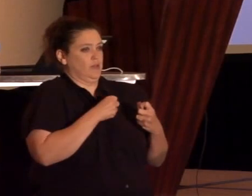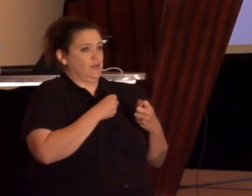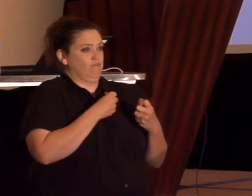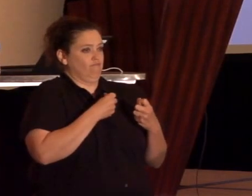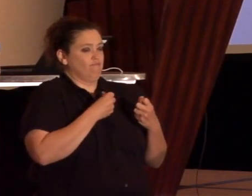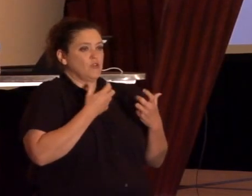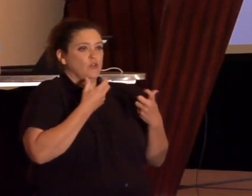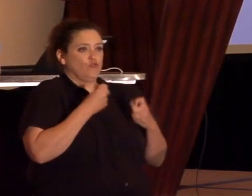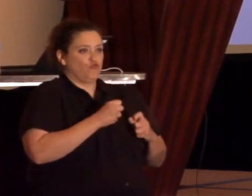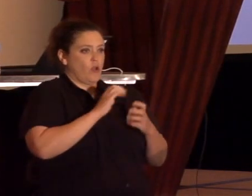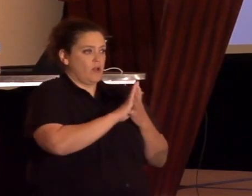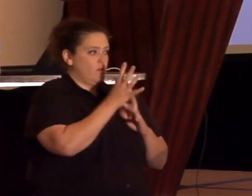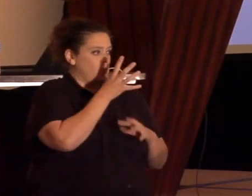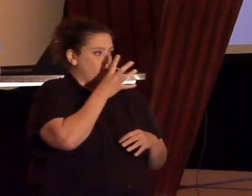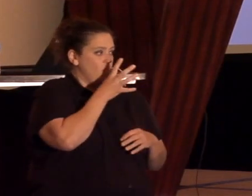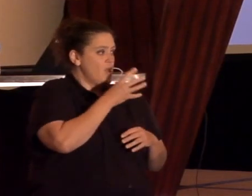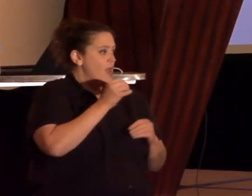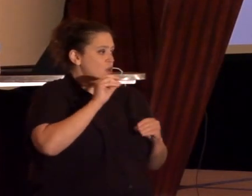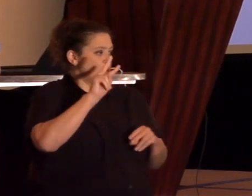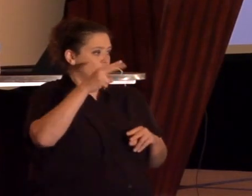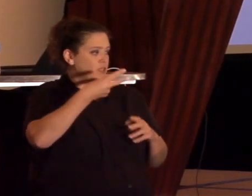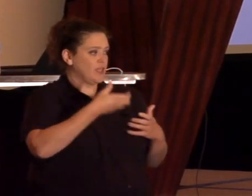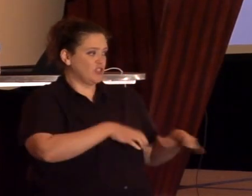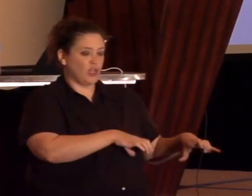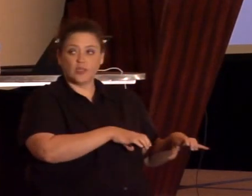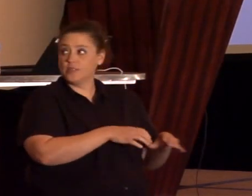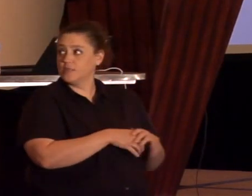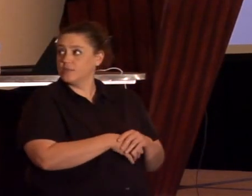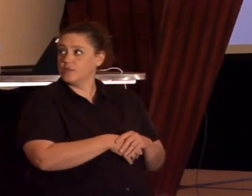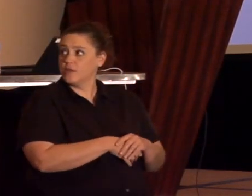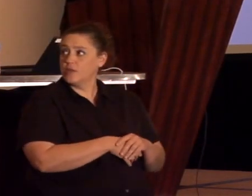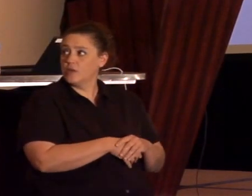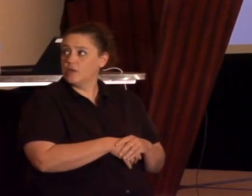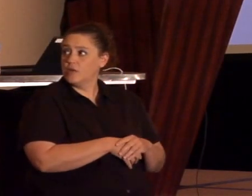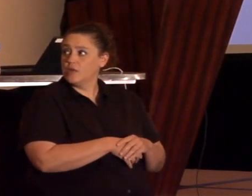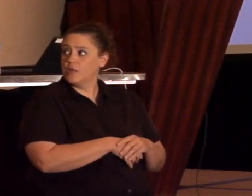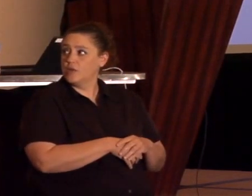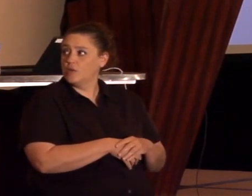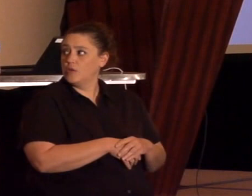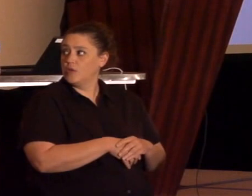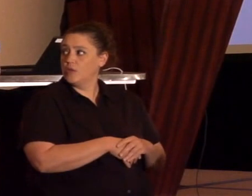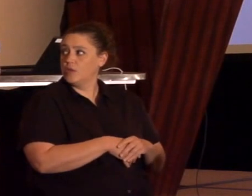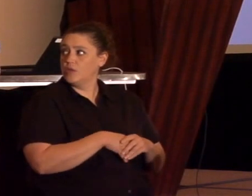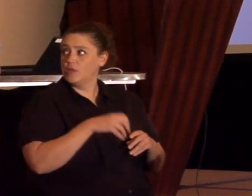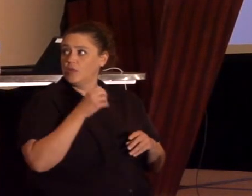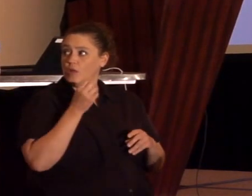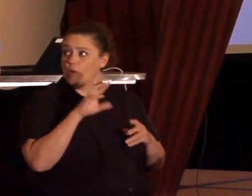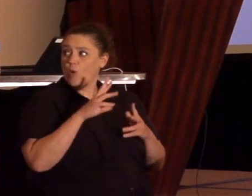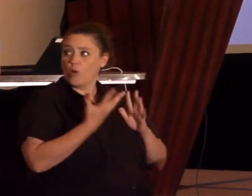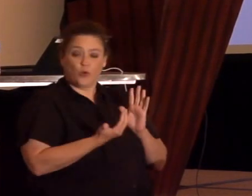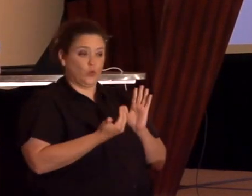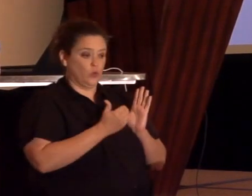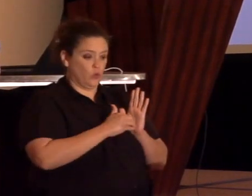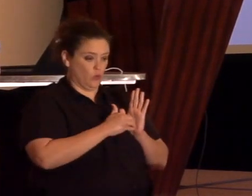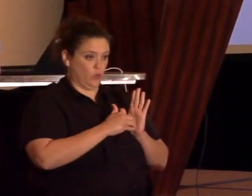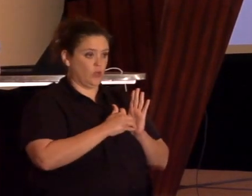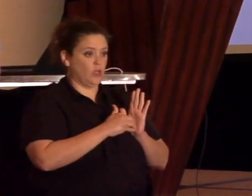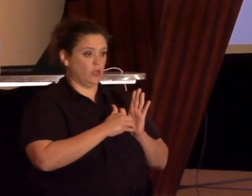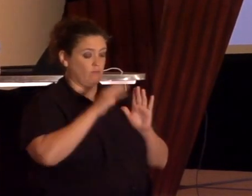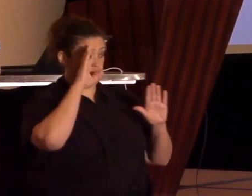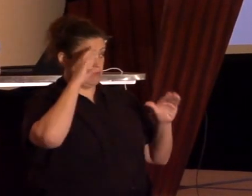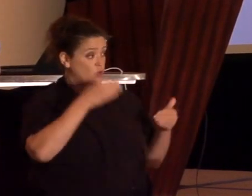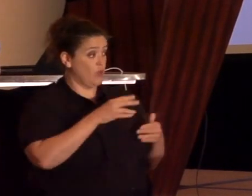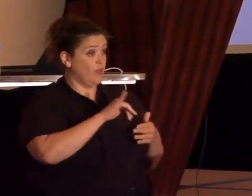certainly no second chances. Or, to recontextualize, the second